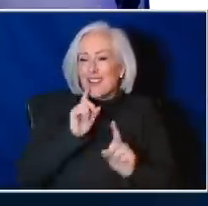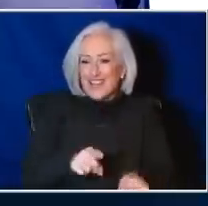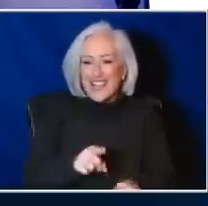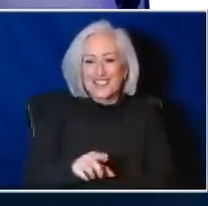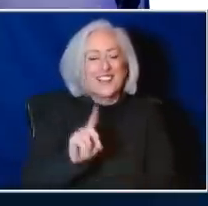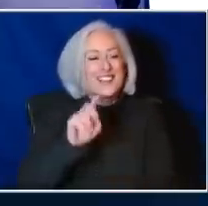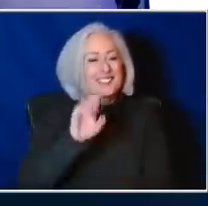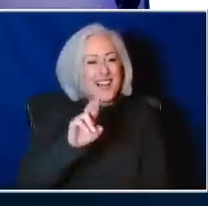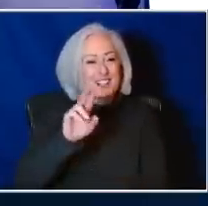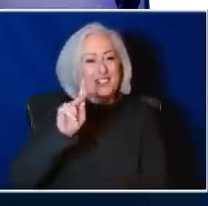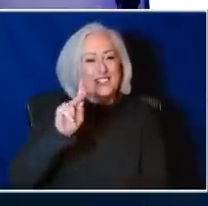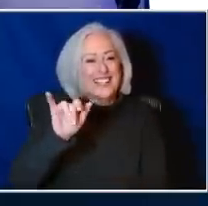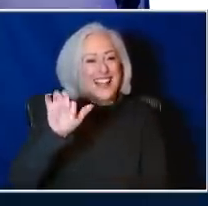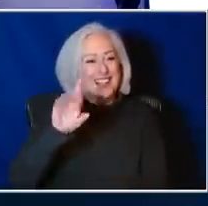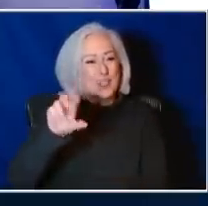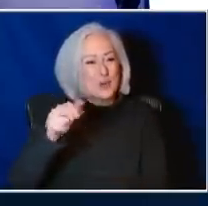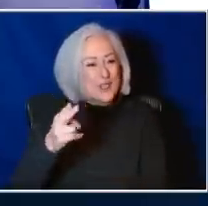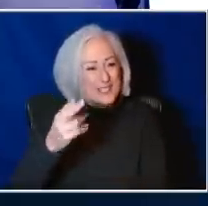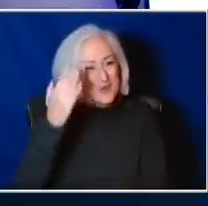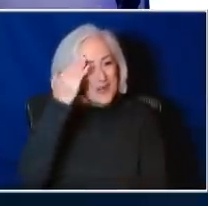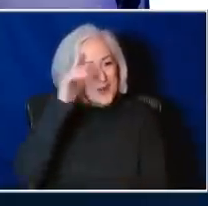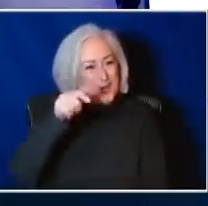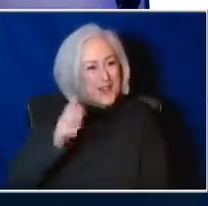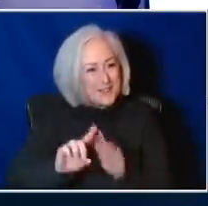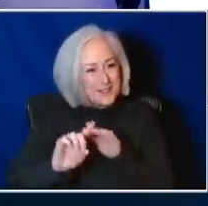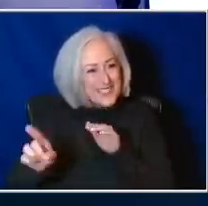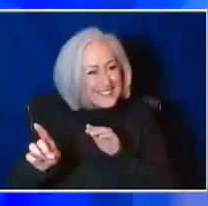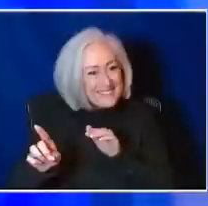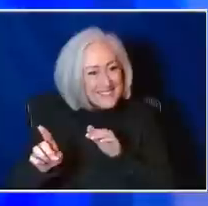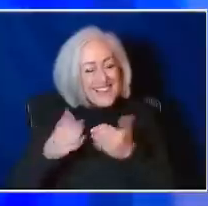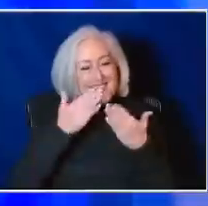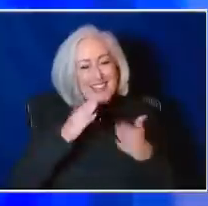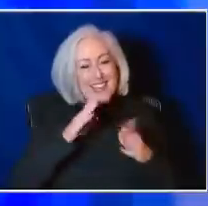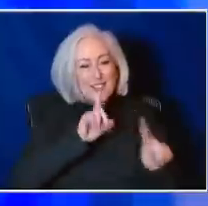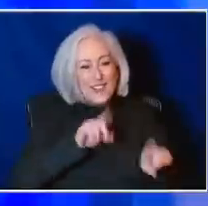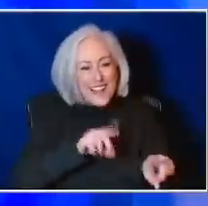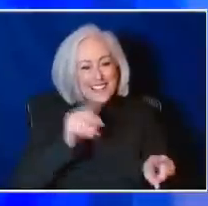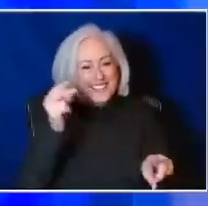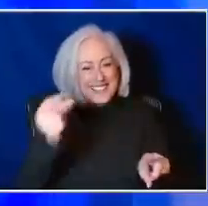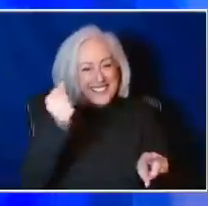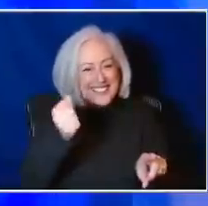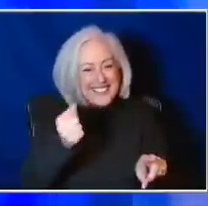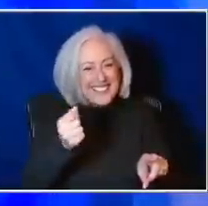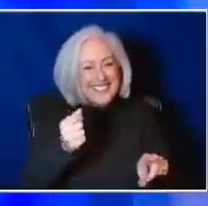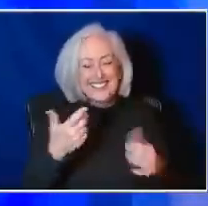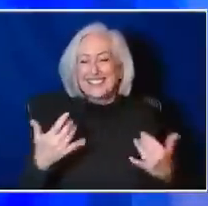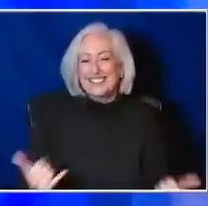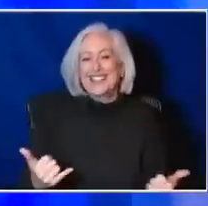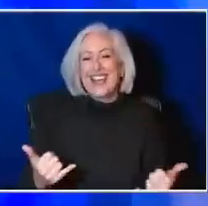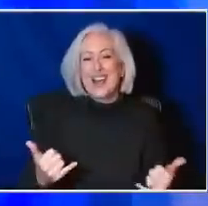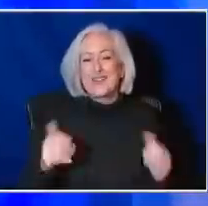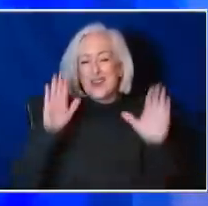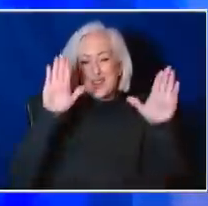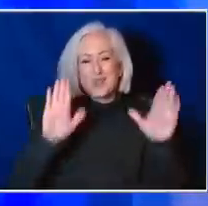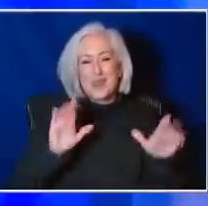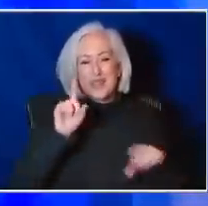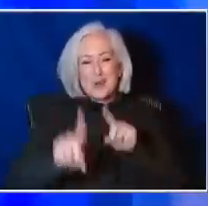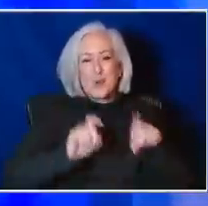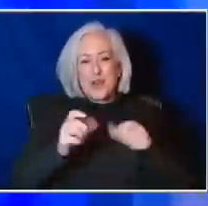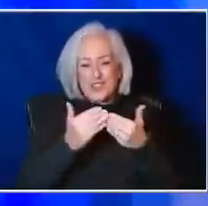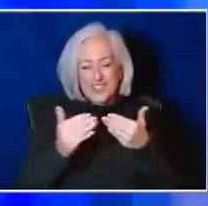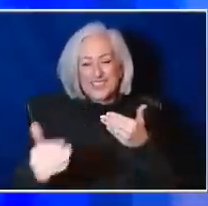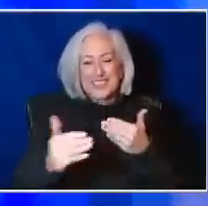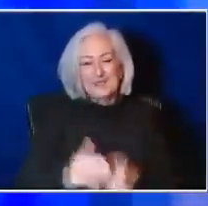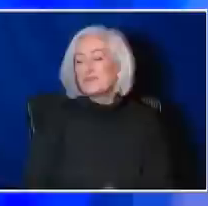know you have to go. Um, so thank you for answering that lightning round. Doctors still remaining. We still have some awesome questions. So I want to keep going, um,